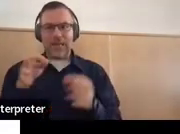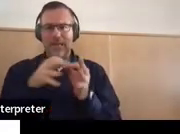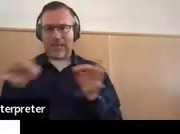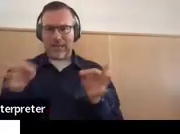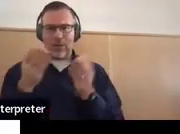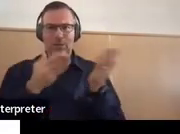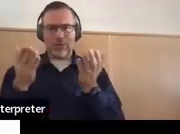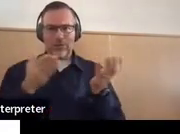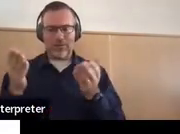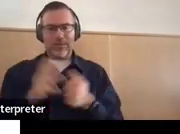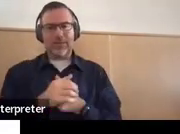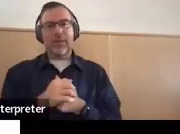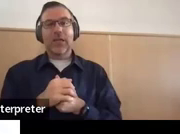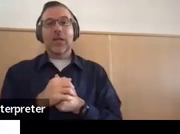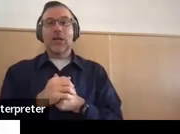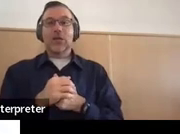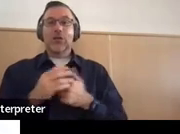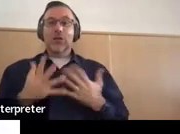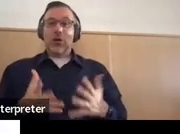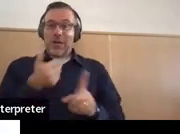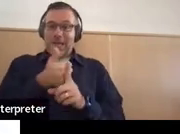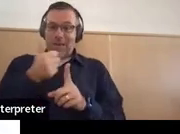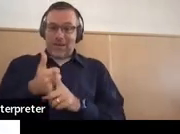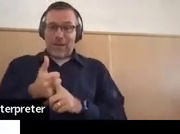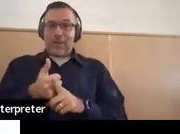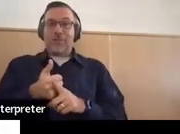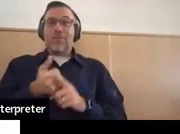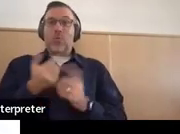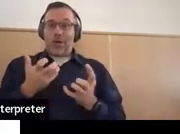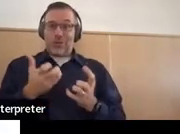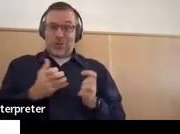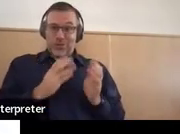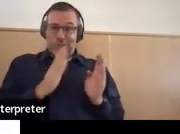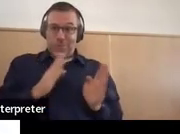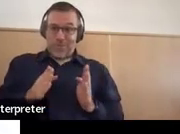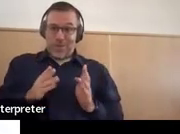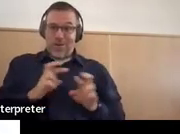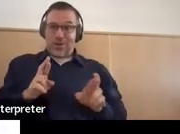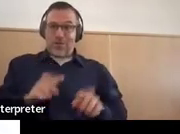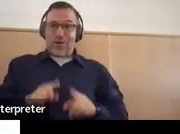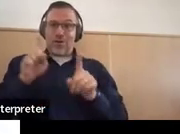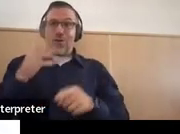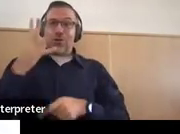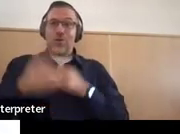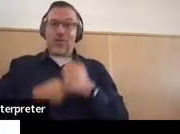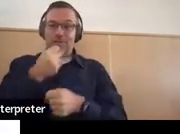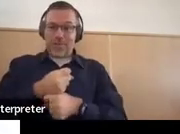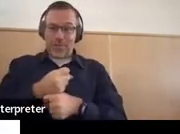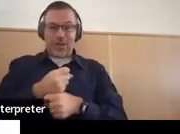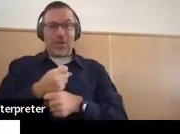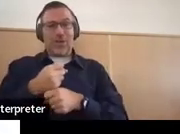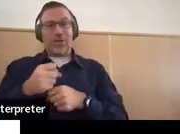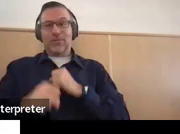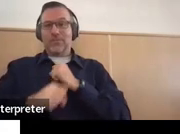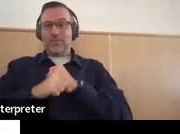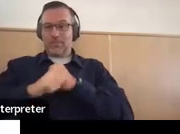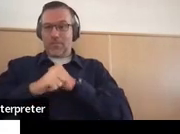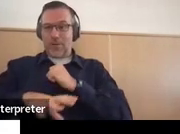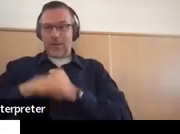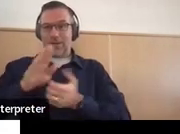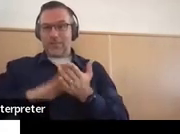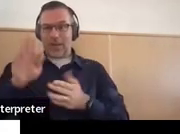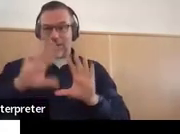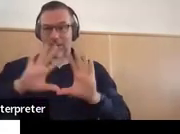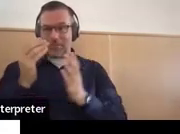in preparation for attending a four-year college or university to study marketing or for work in the carpentry field, Dan will